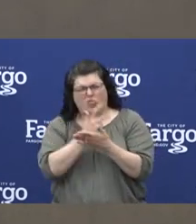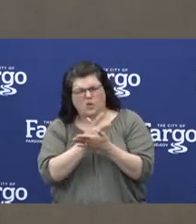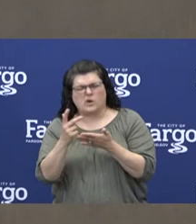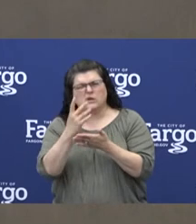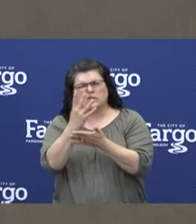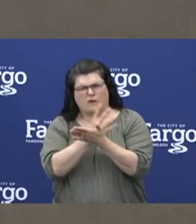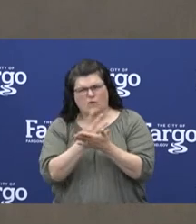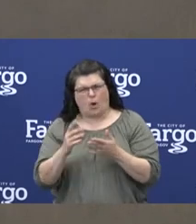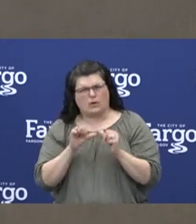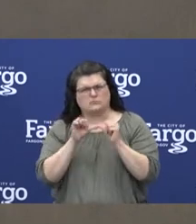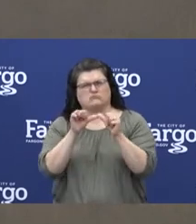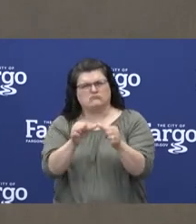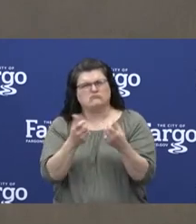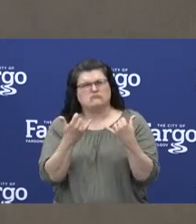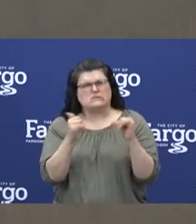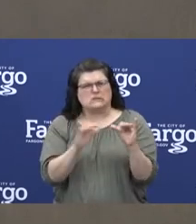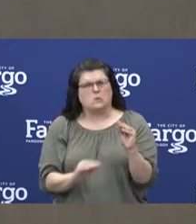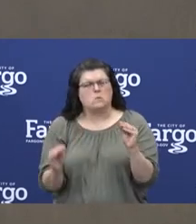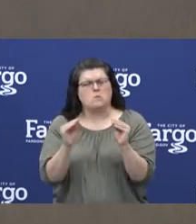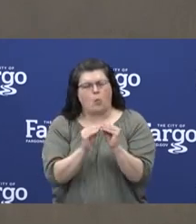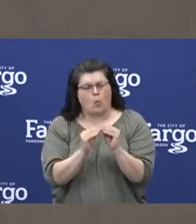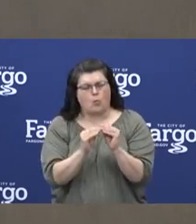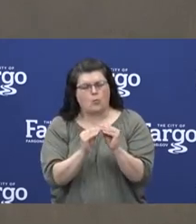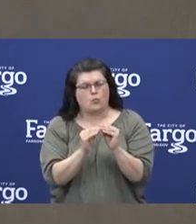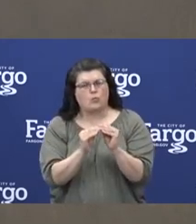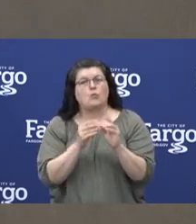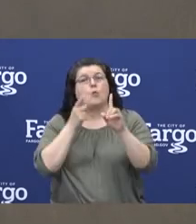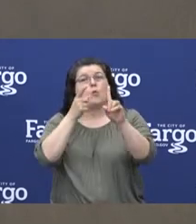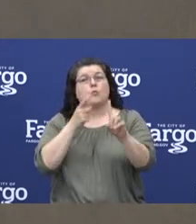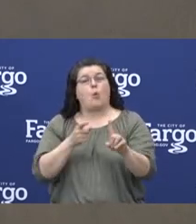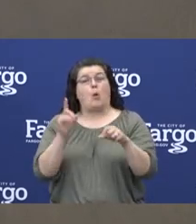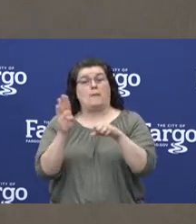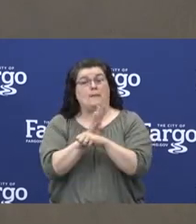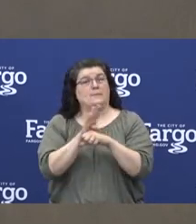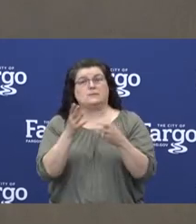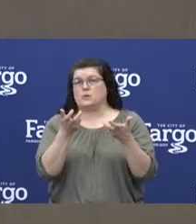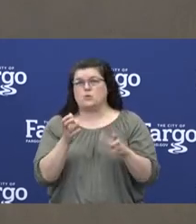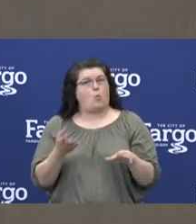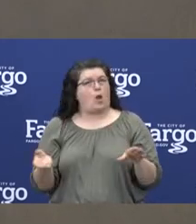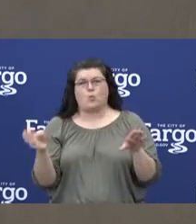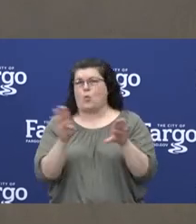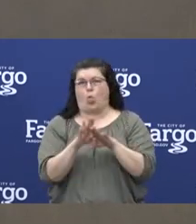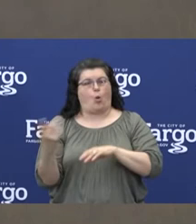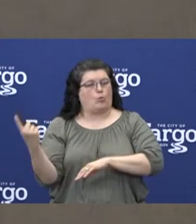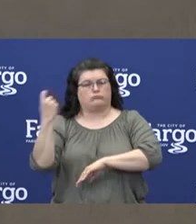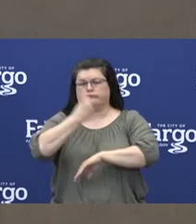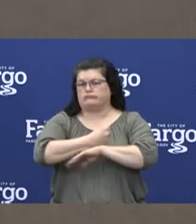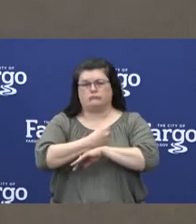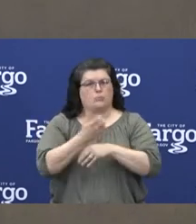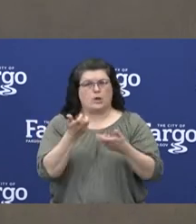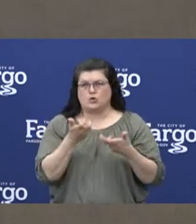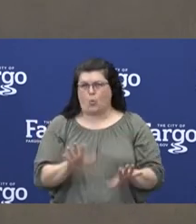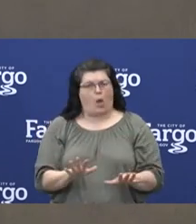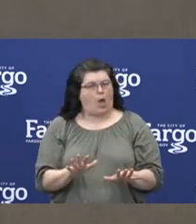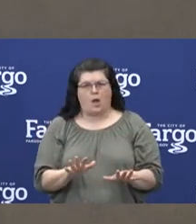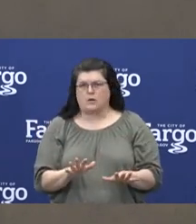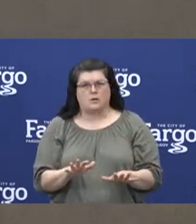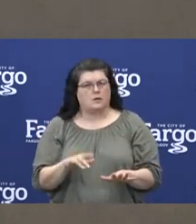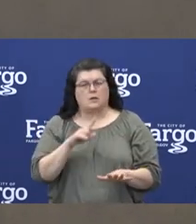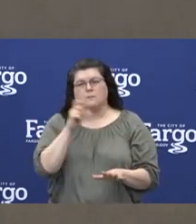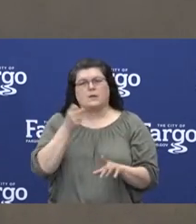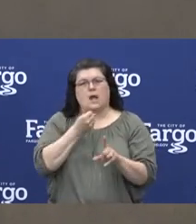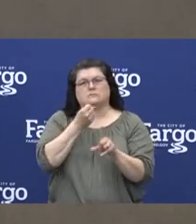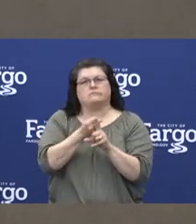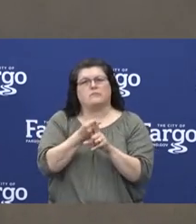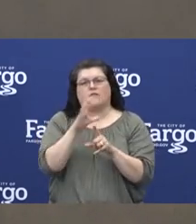and we will continue to do that. The goal is for the businesses not to close down at any point in time due to the impact of the coronavirus,